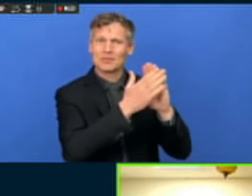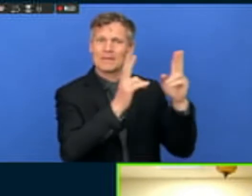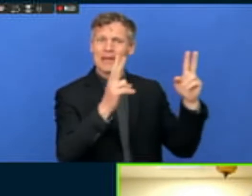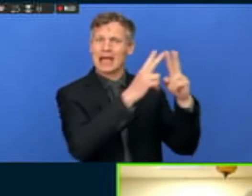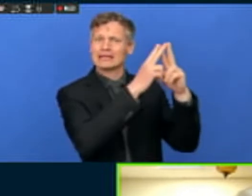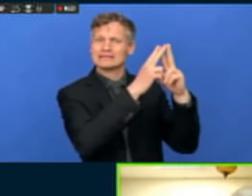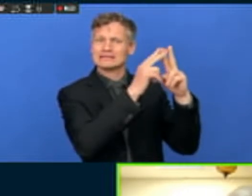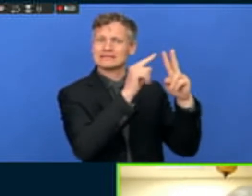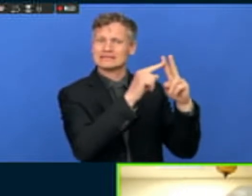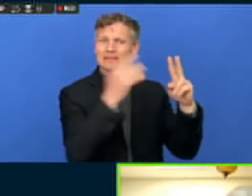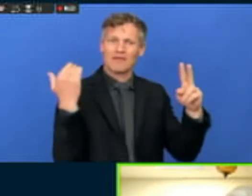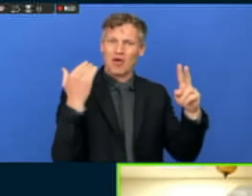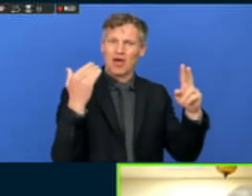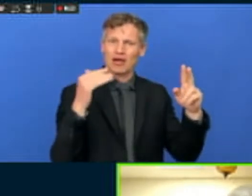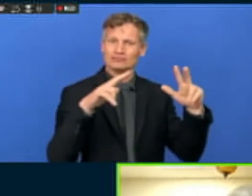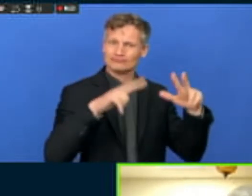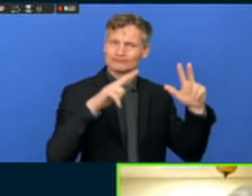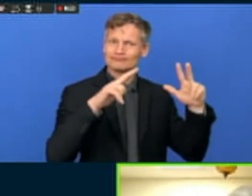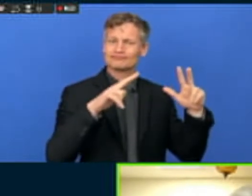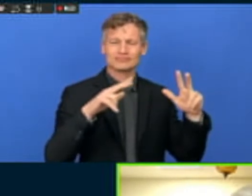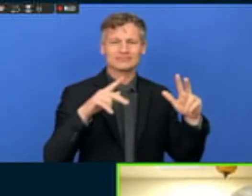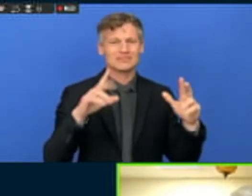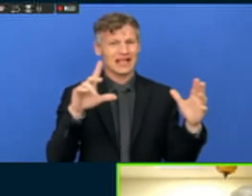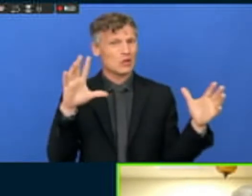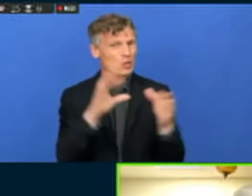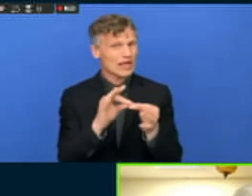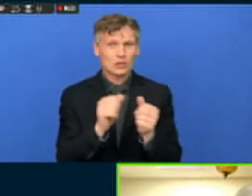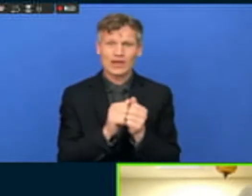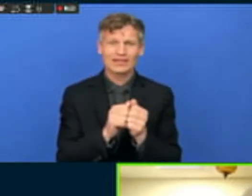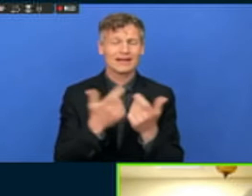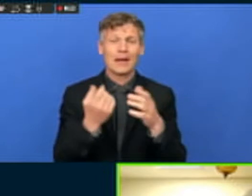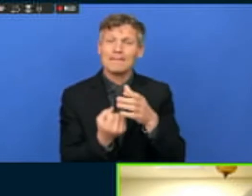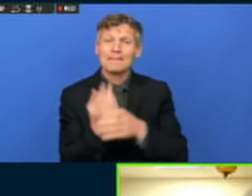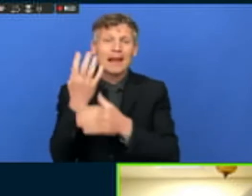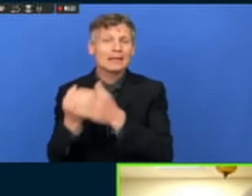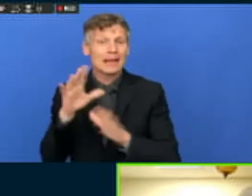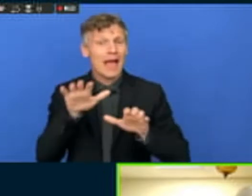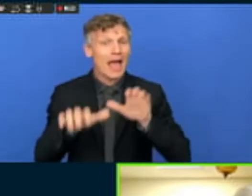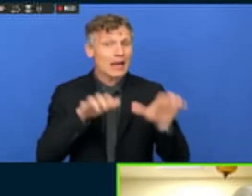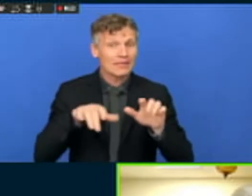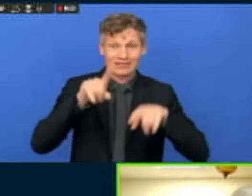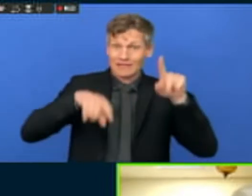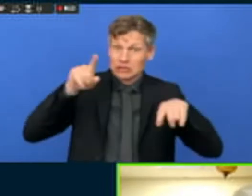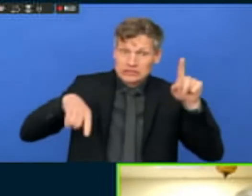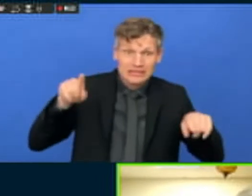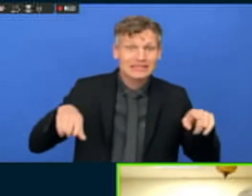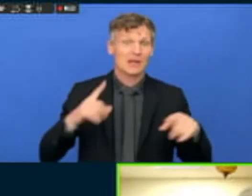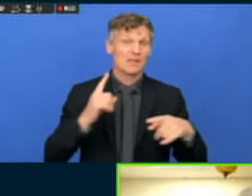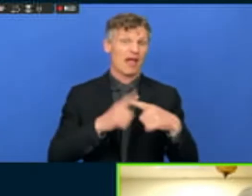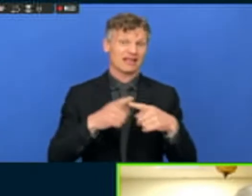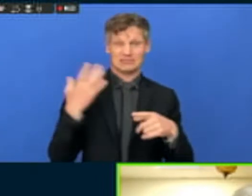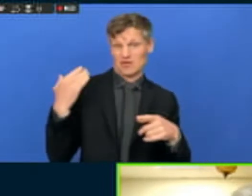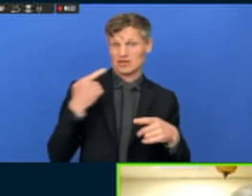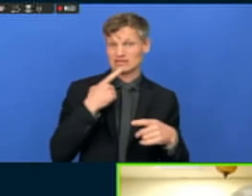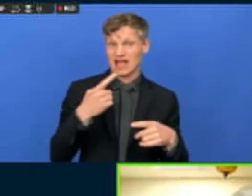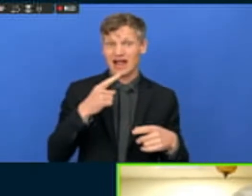related issues like biodiversity and, as I mentioned earlier, plastic pollution. So